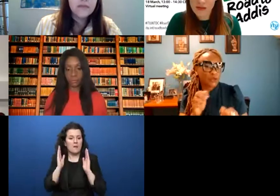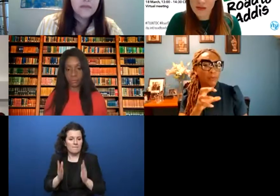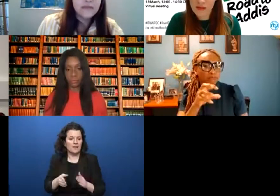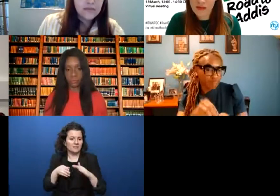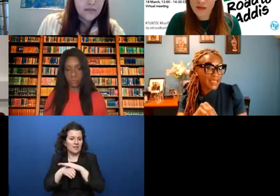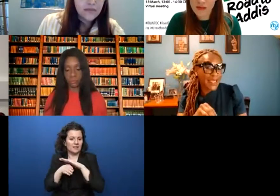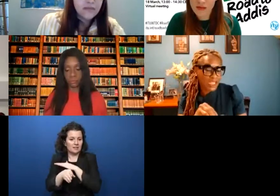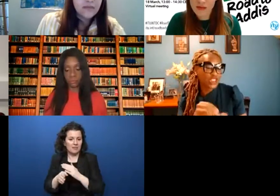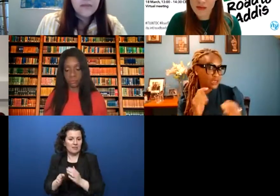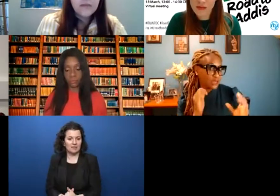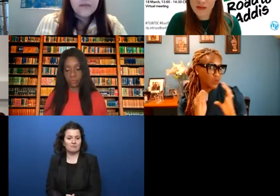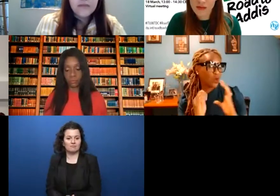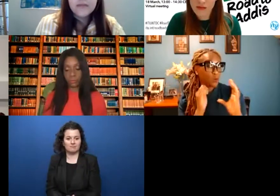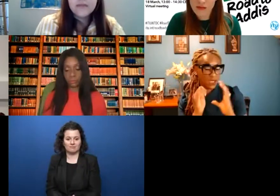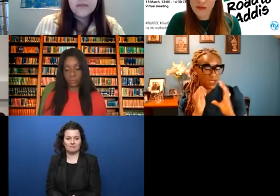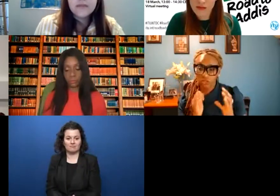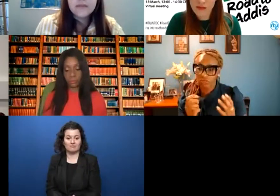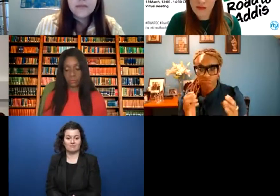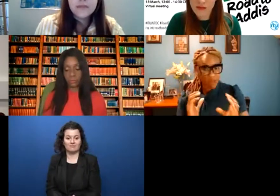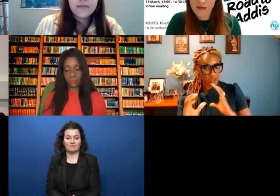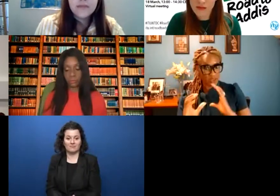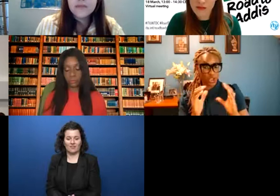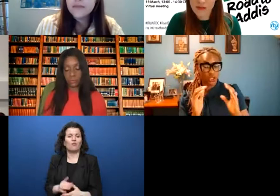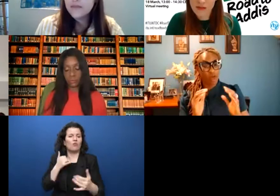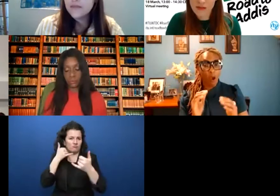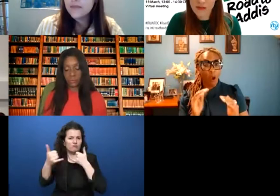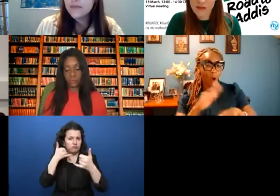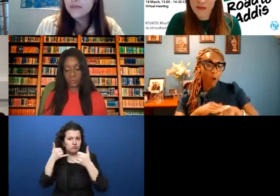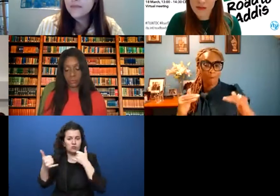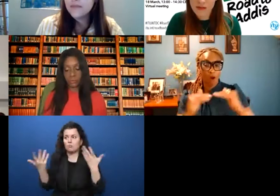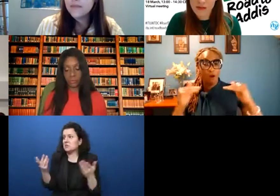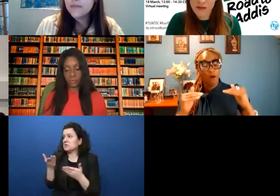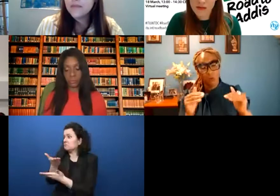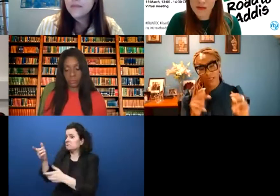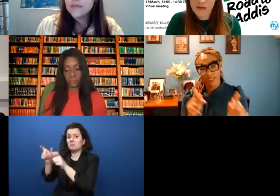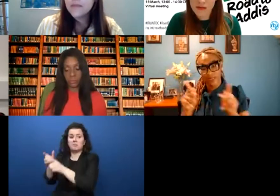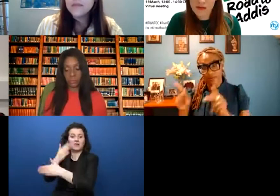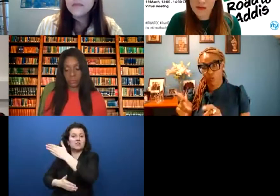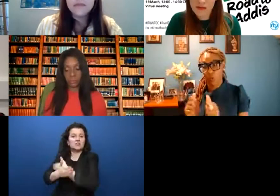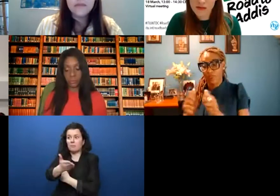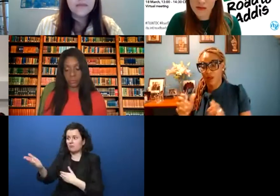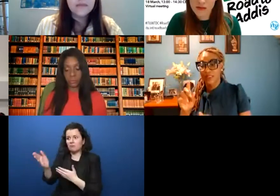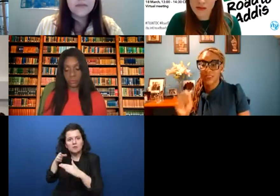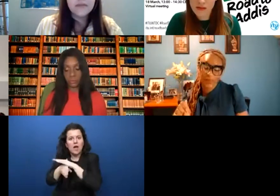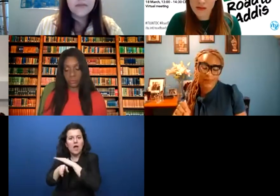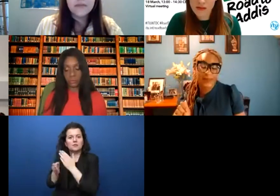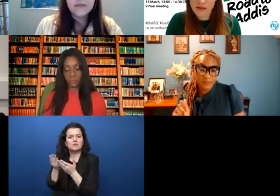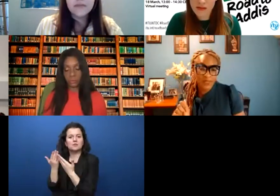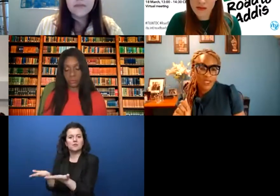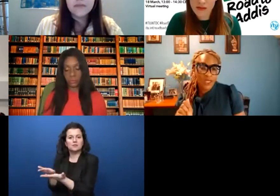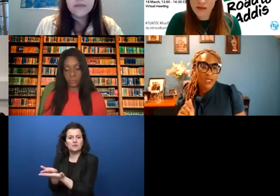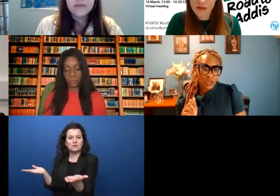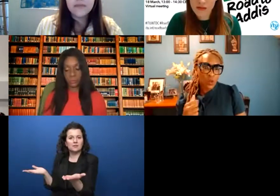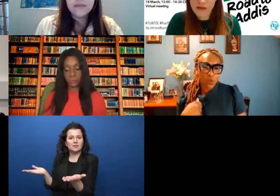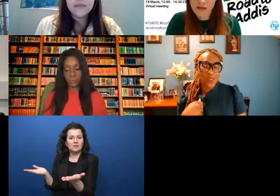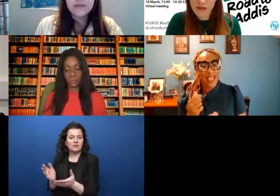access to people with a disability, because people with disabilities need access on par